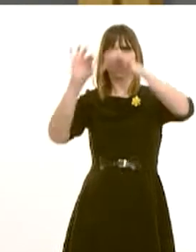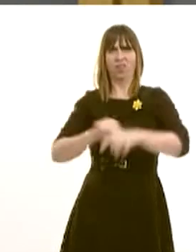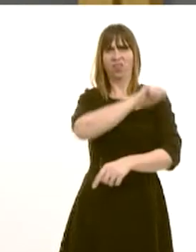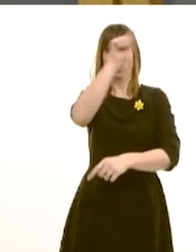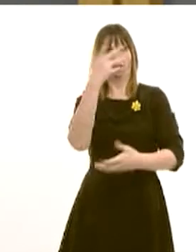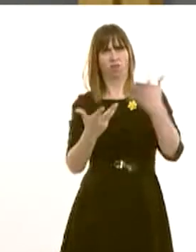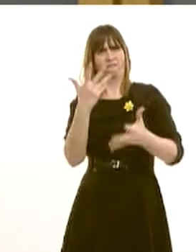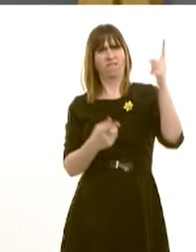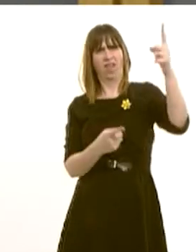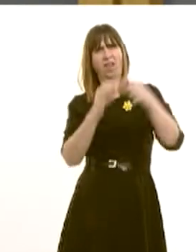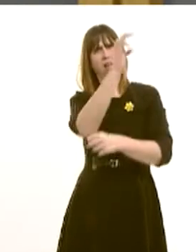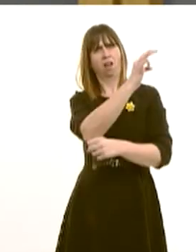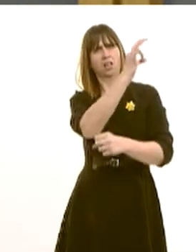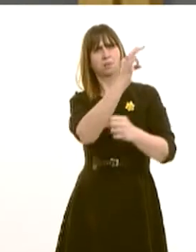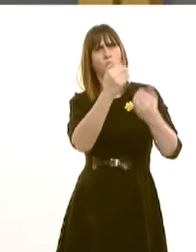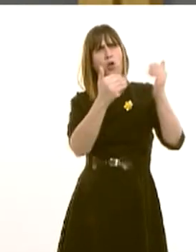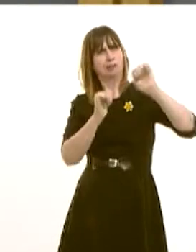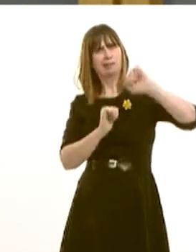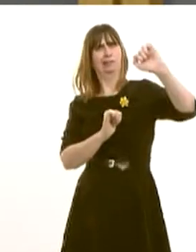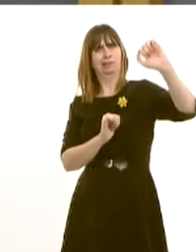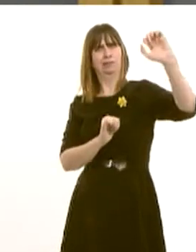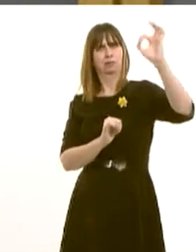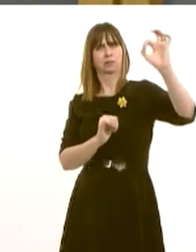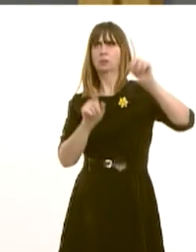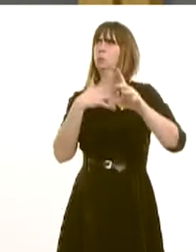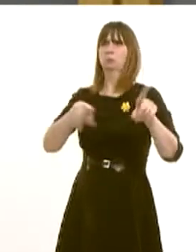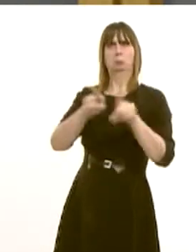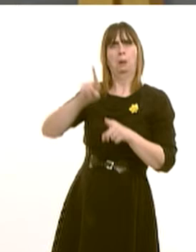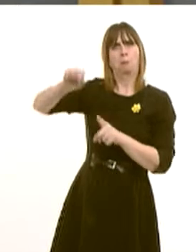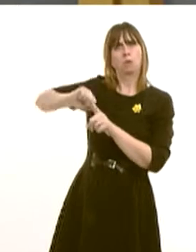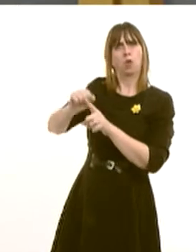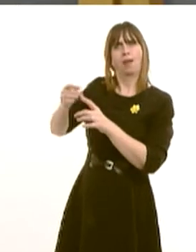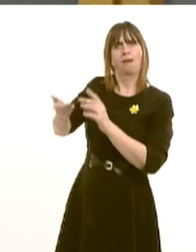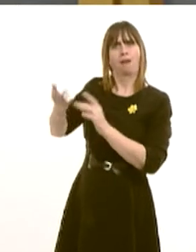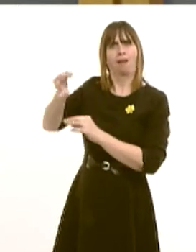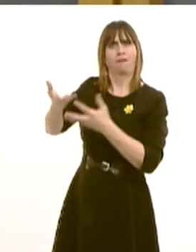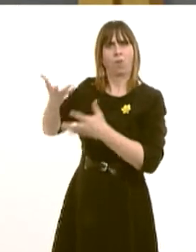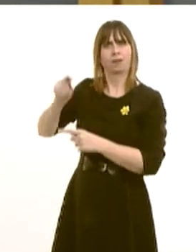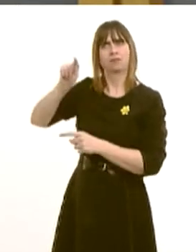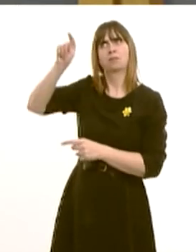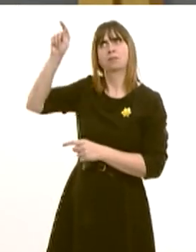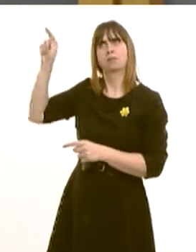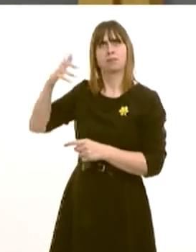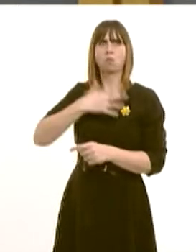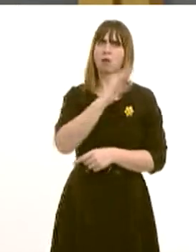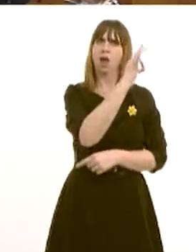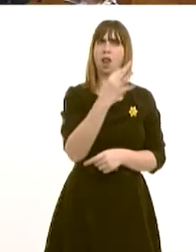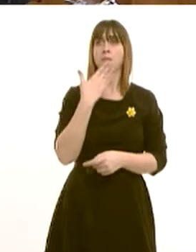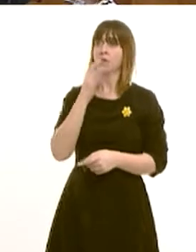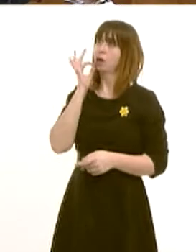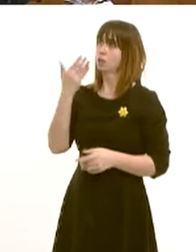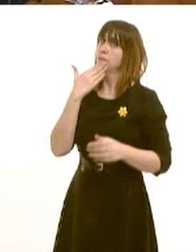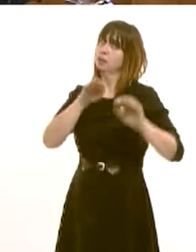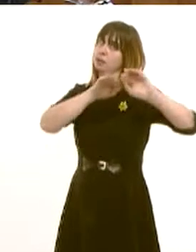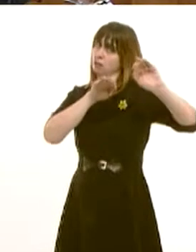a disservice to Unis Mourne and that small part of the mainland. So would the First Minister join with me in calling for the exception of